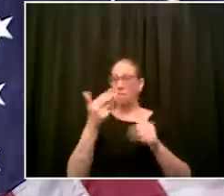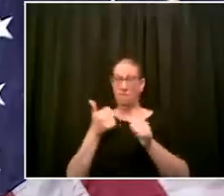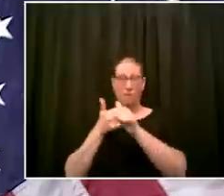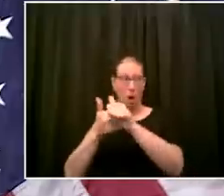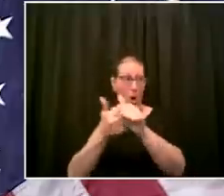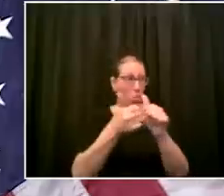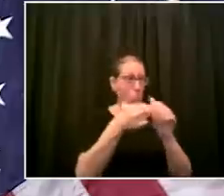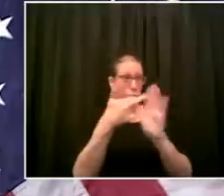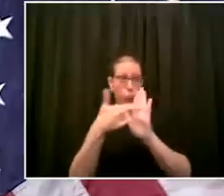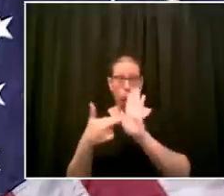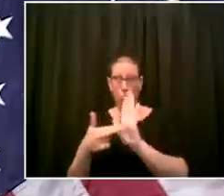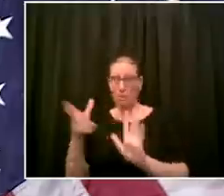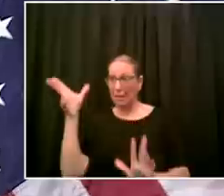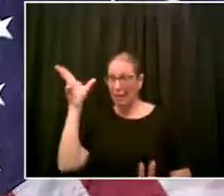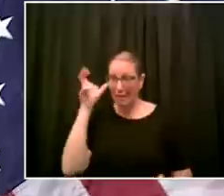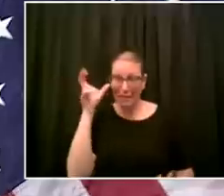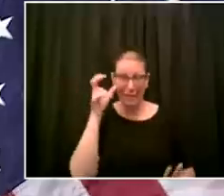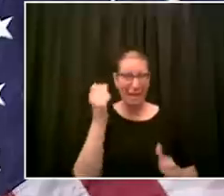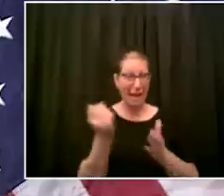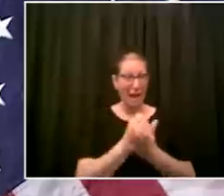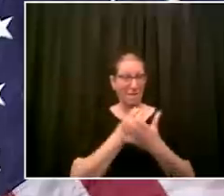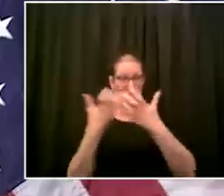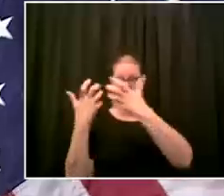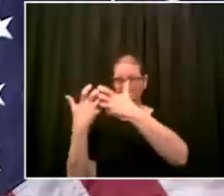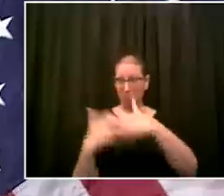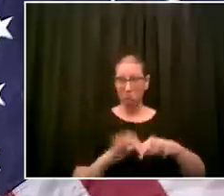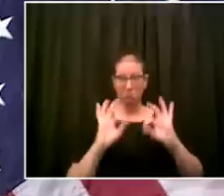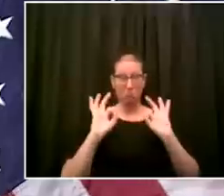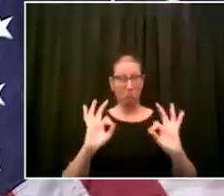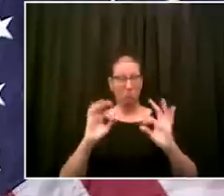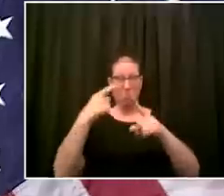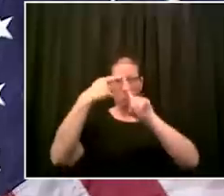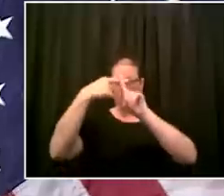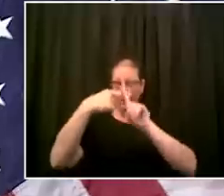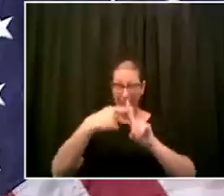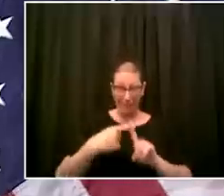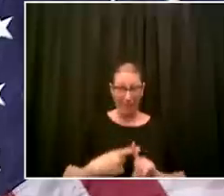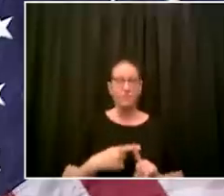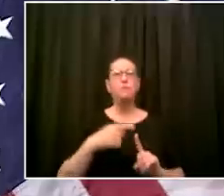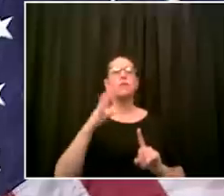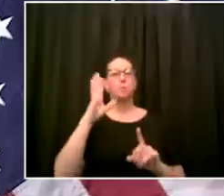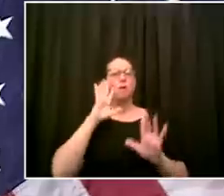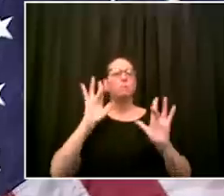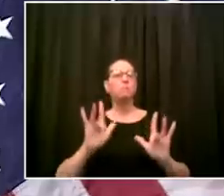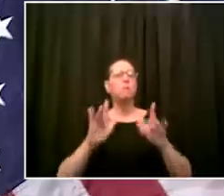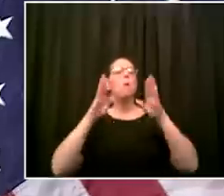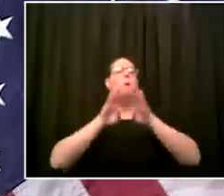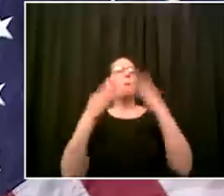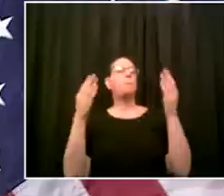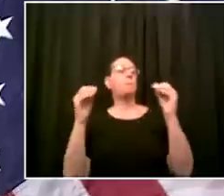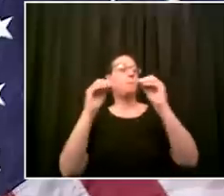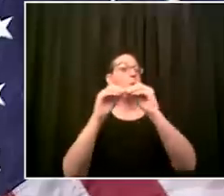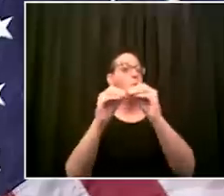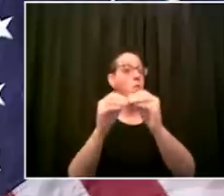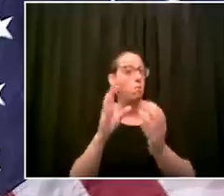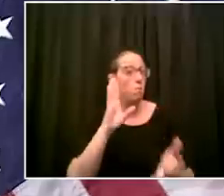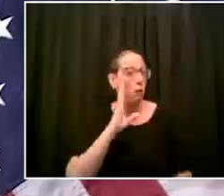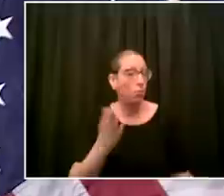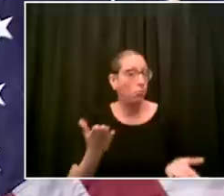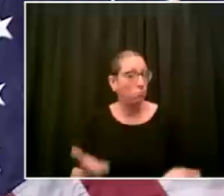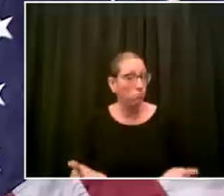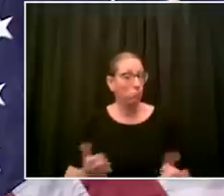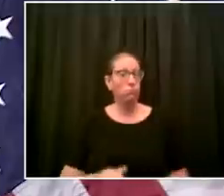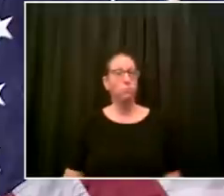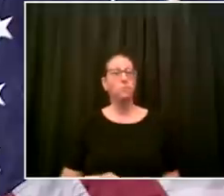have part of the beach season again on the city budget uh we've got a stark choice